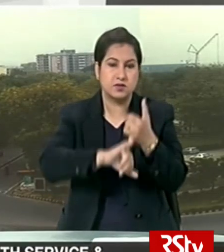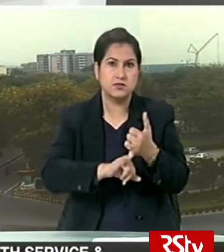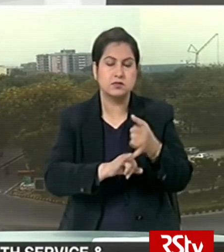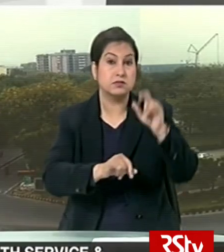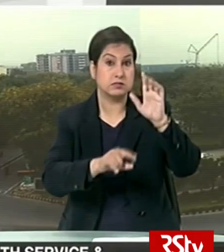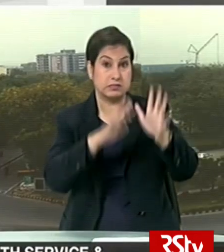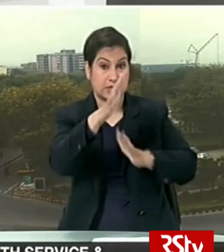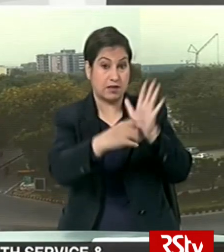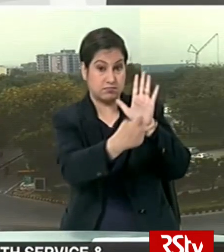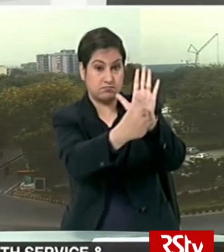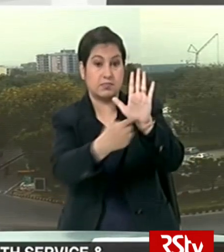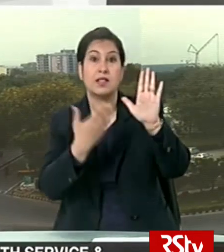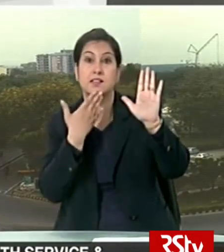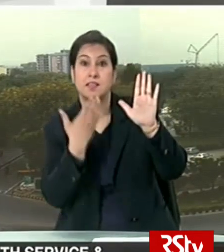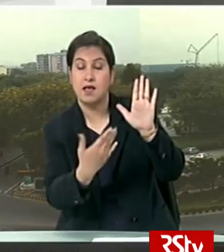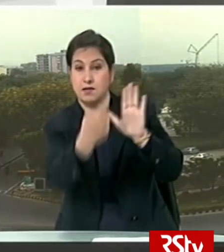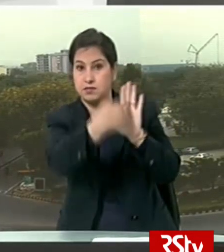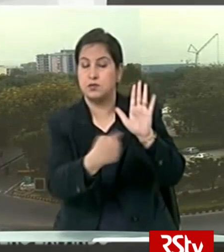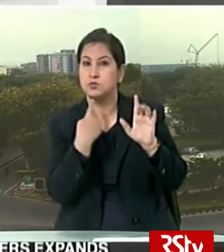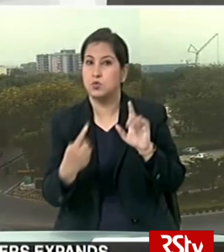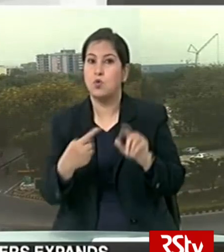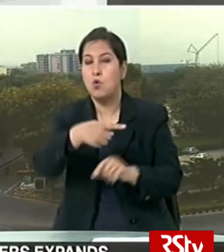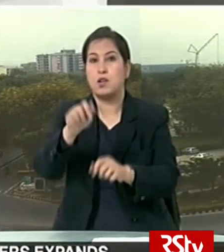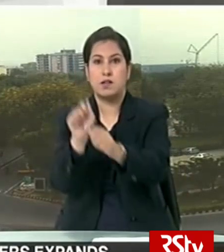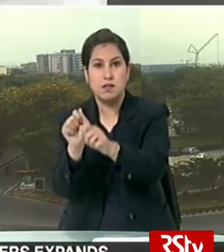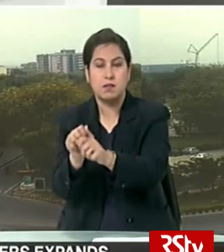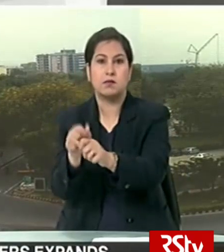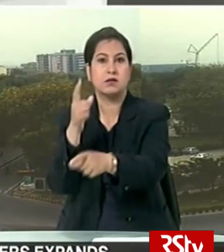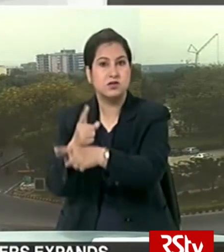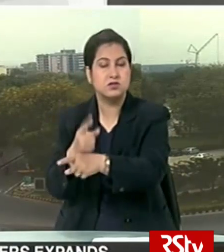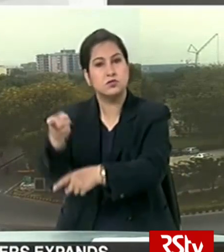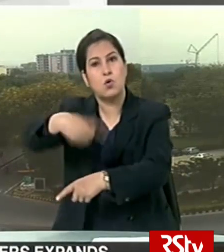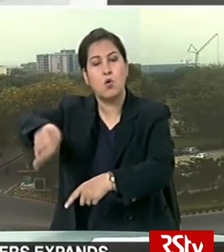give thanks for workers including postal workers, teachers and binmen